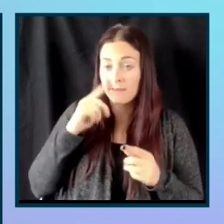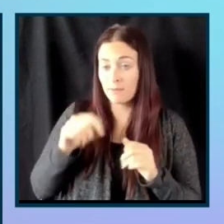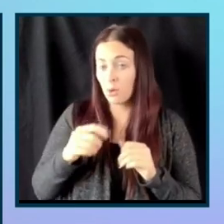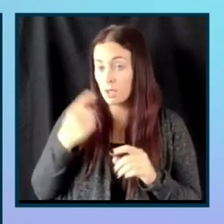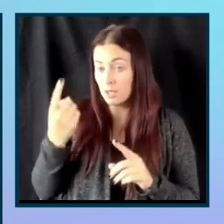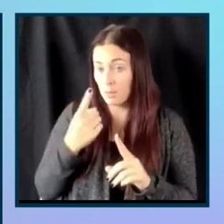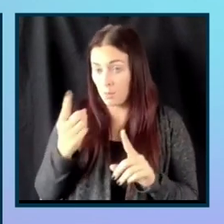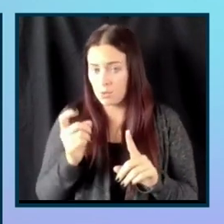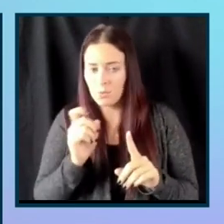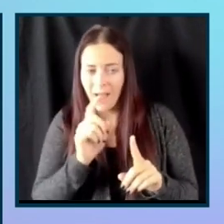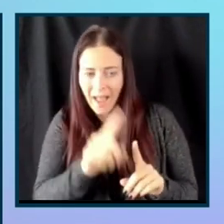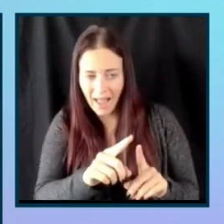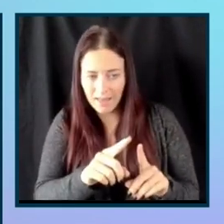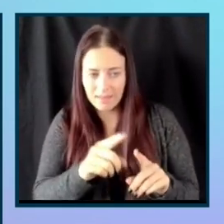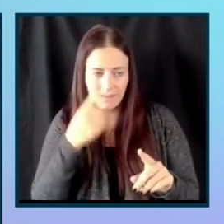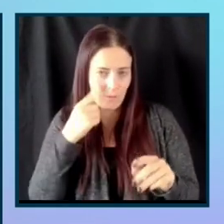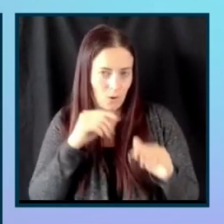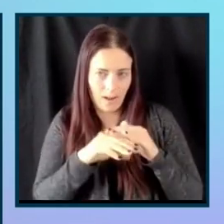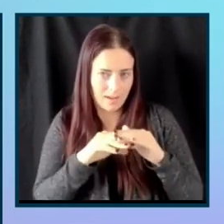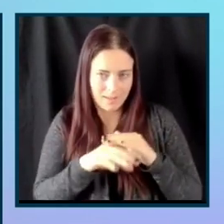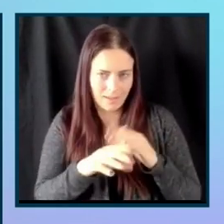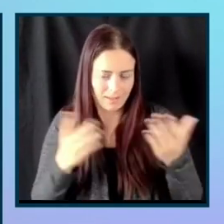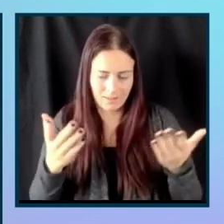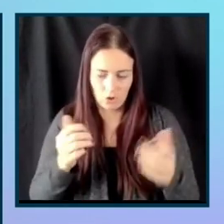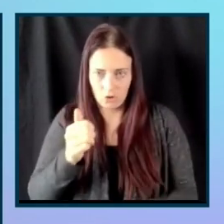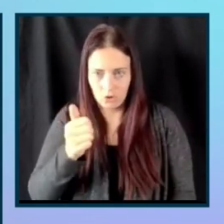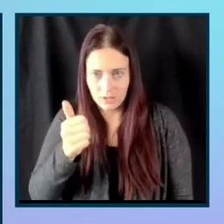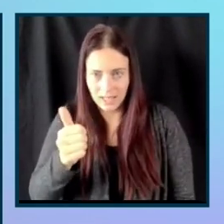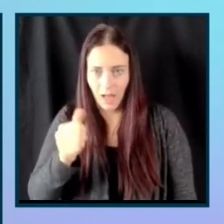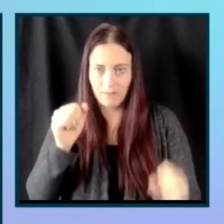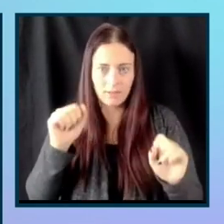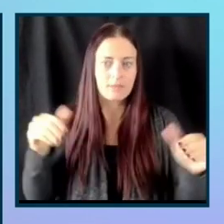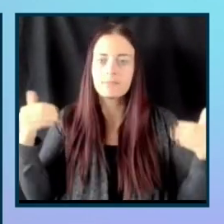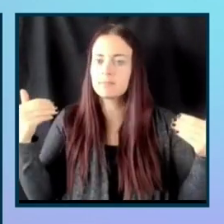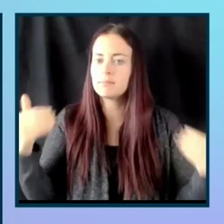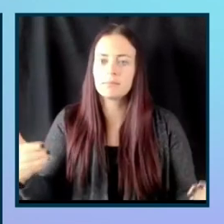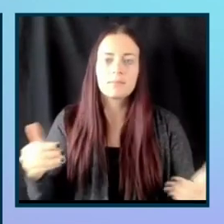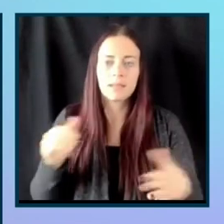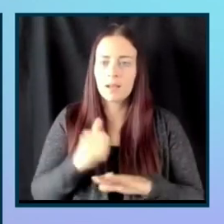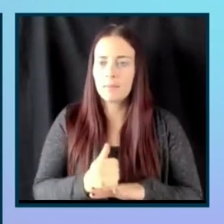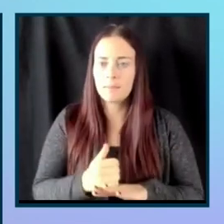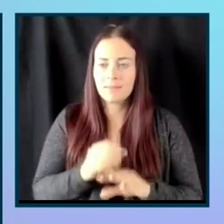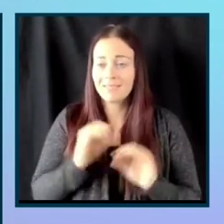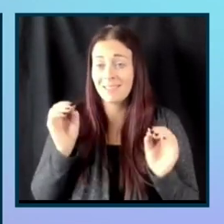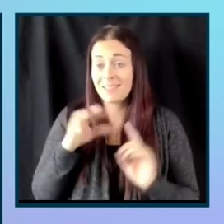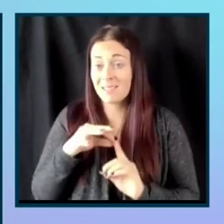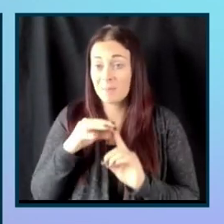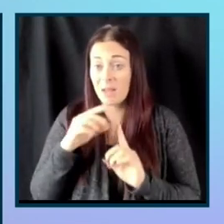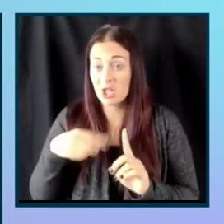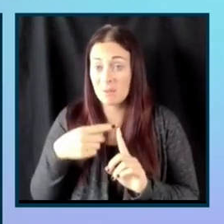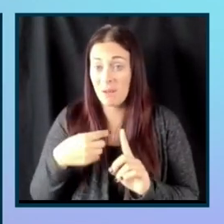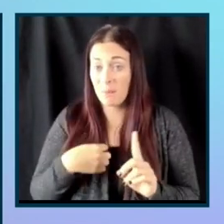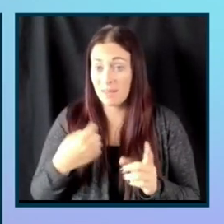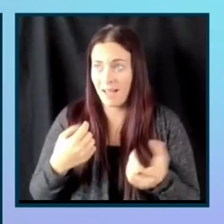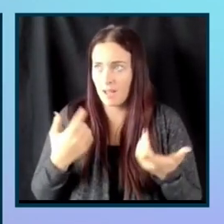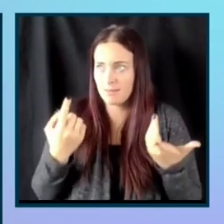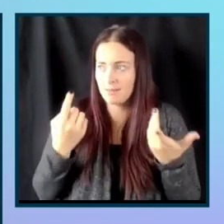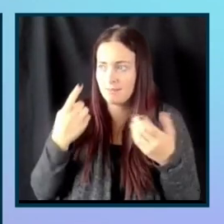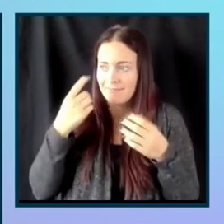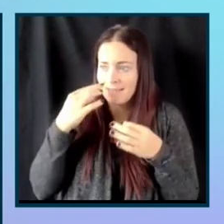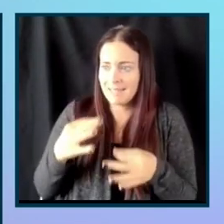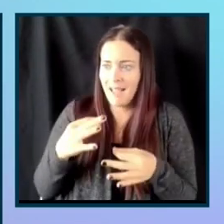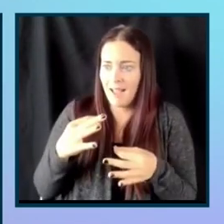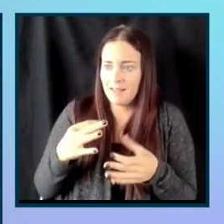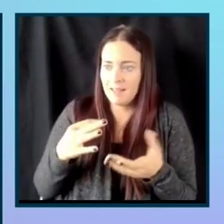do it yourself and you can absolutely do it yourself. Again, there's nothing special about me except for the fact that I just decided that I was going to do